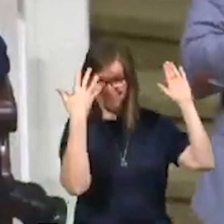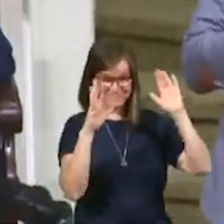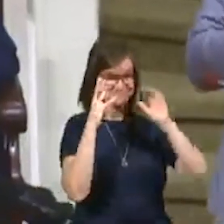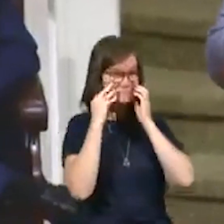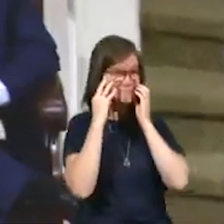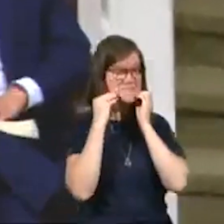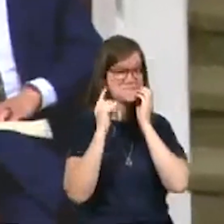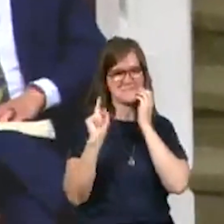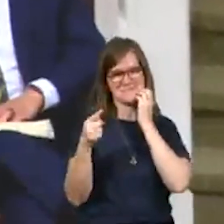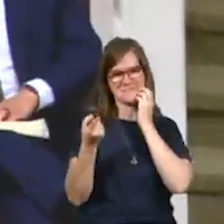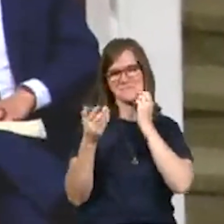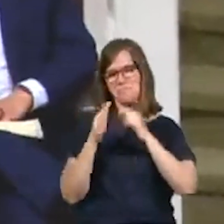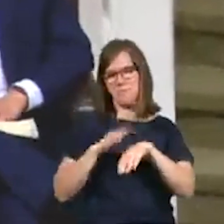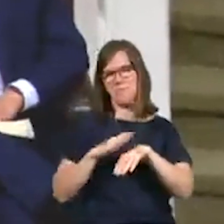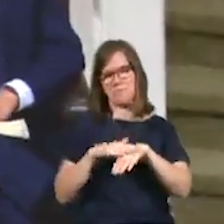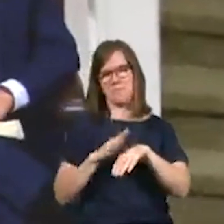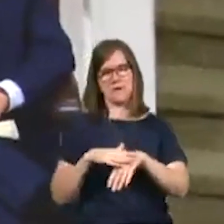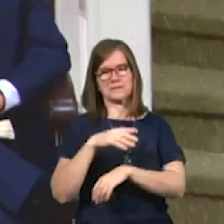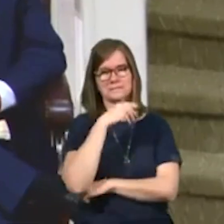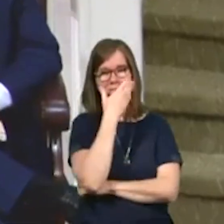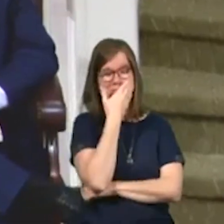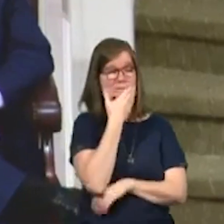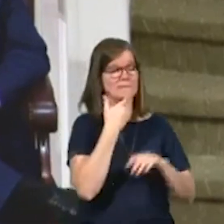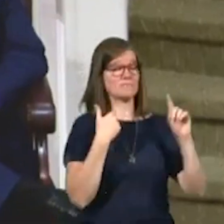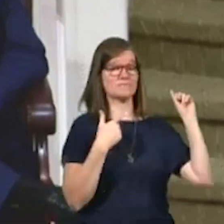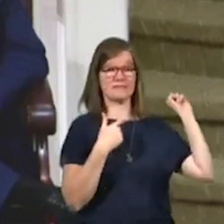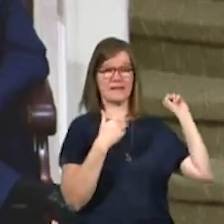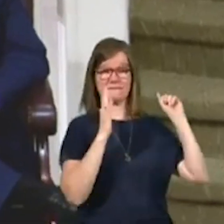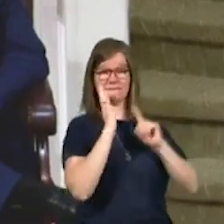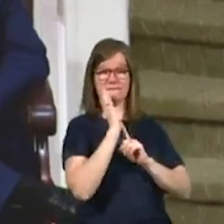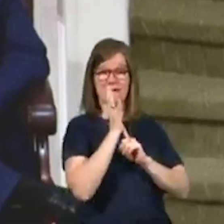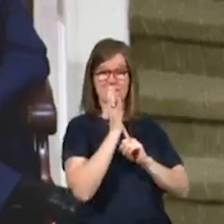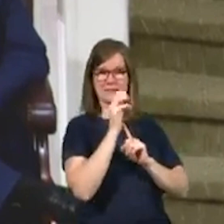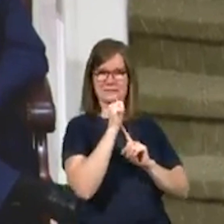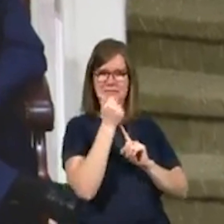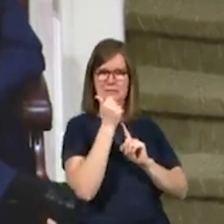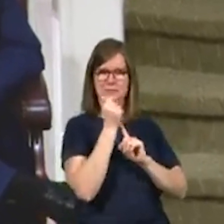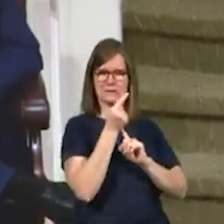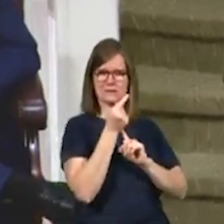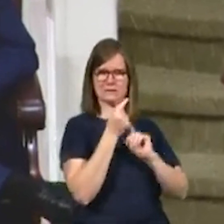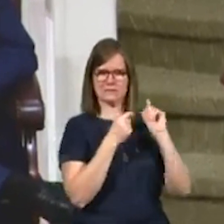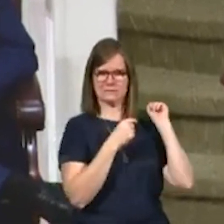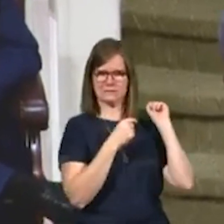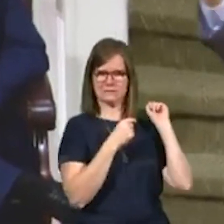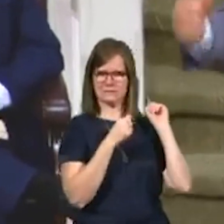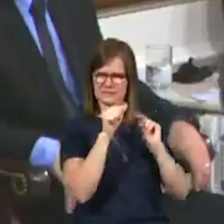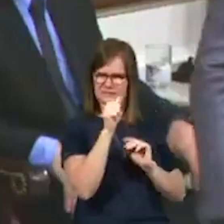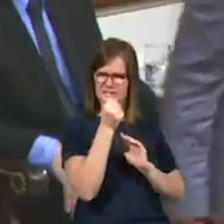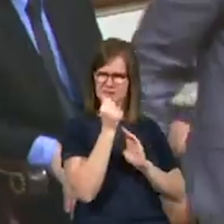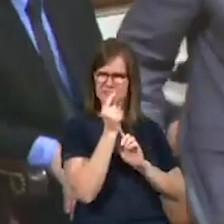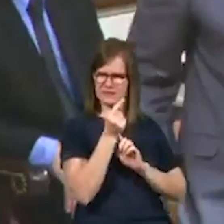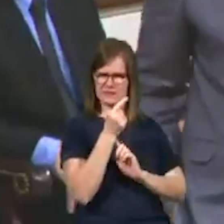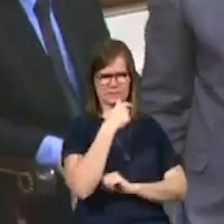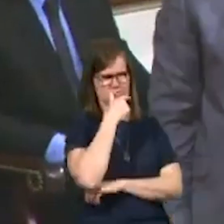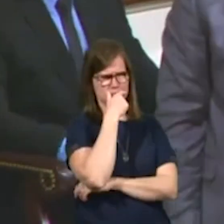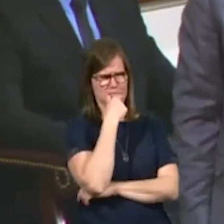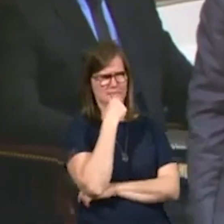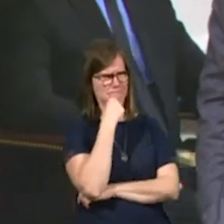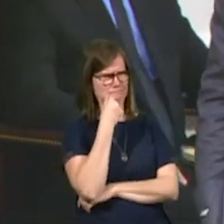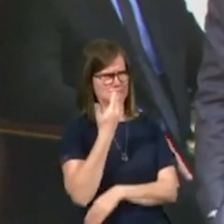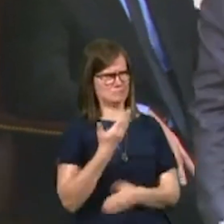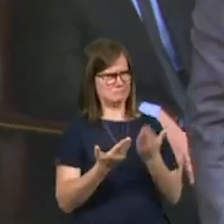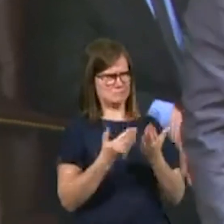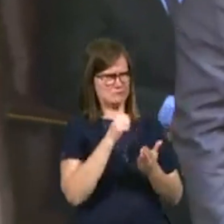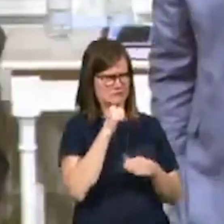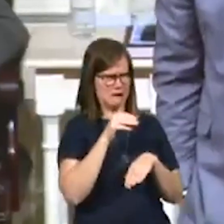there. I'm just going to get a warning. She was back there for five minutes, 10 minutes. After about 10 minutes, you start to think, maybe I'm not going to get a